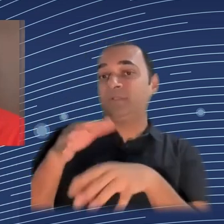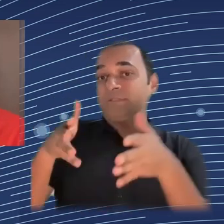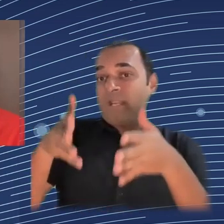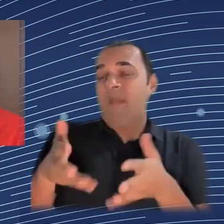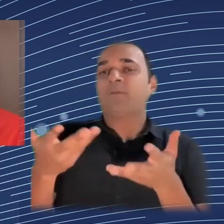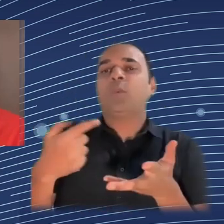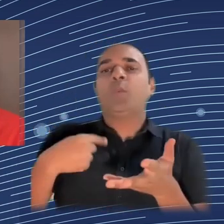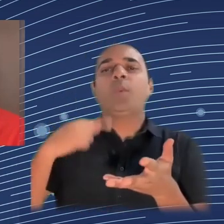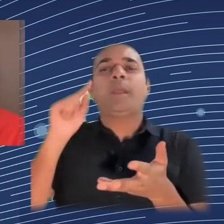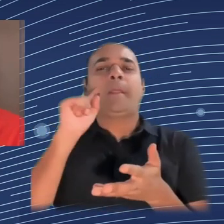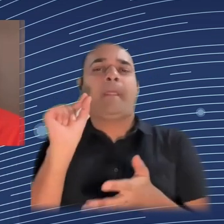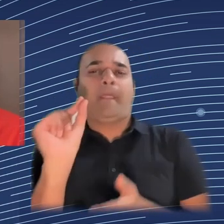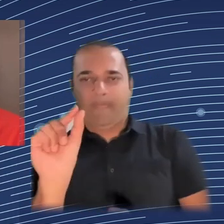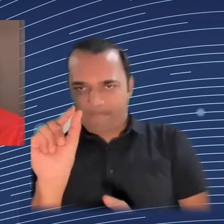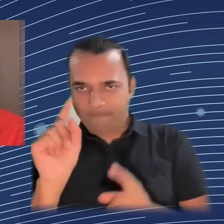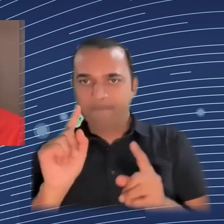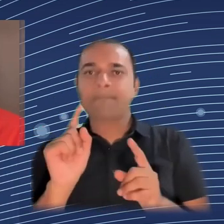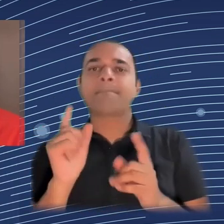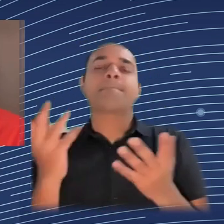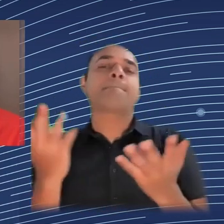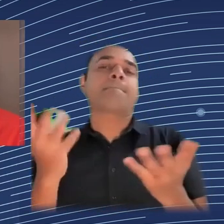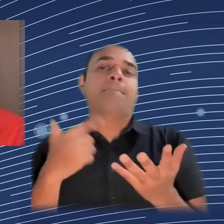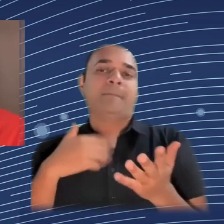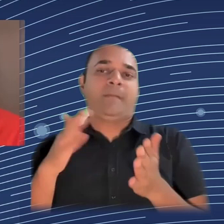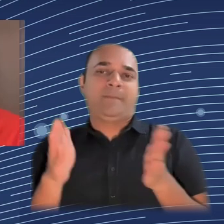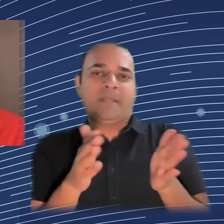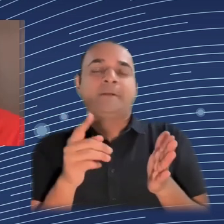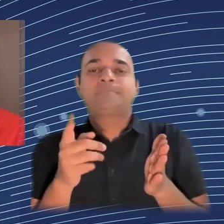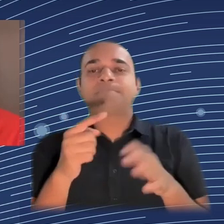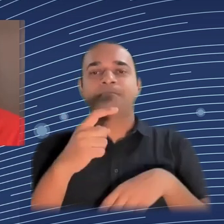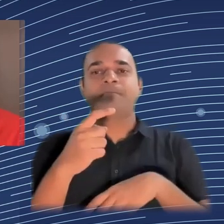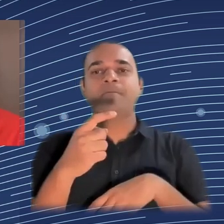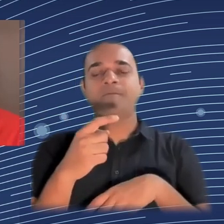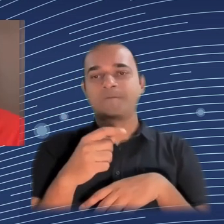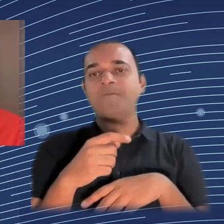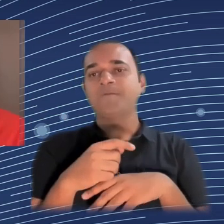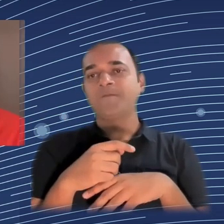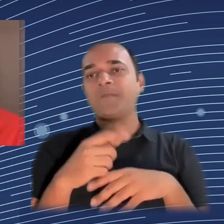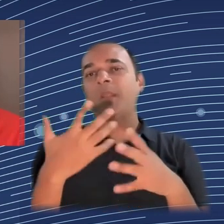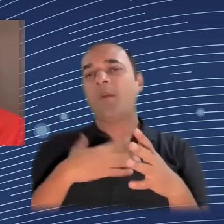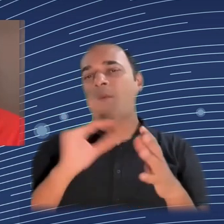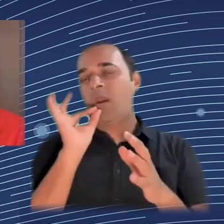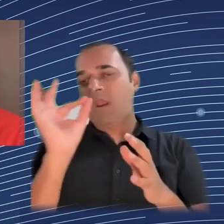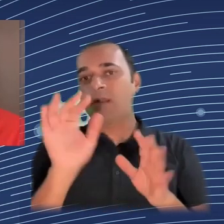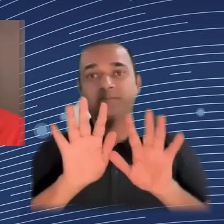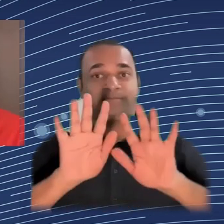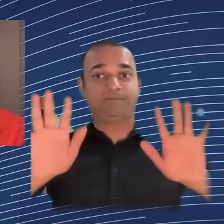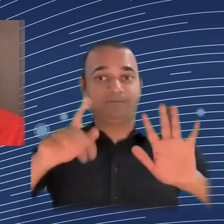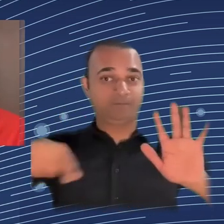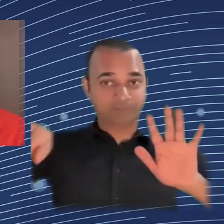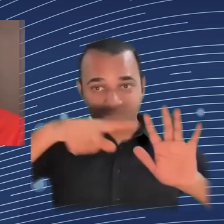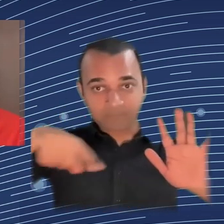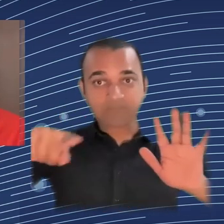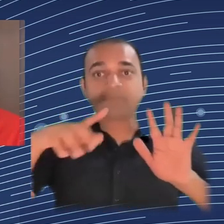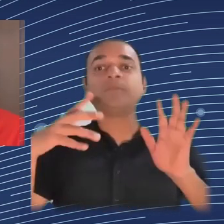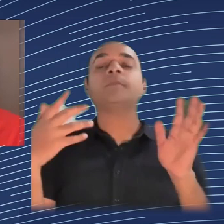that, in principle, co-design would be a useful thing. Now, there are many differences of views. I get it on when to do it,